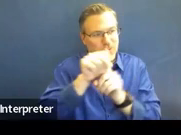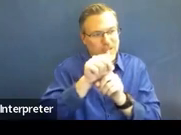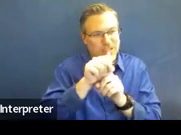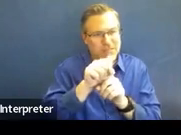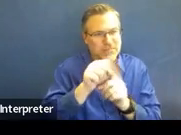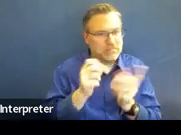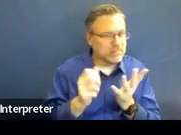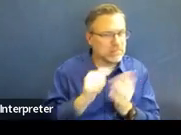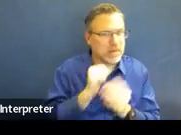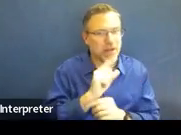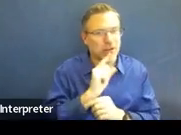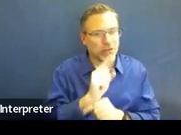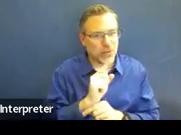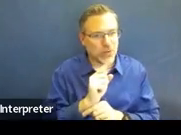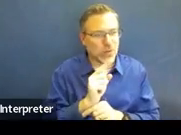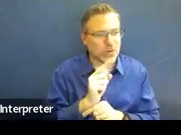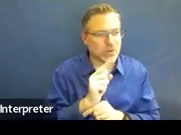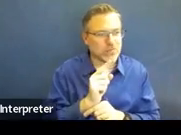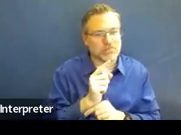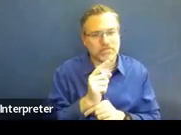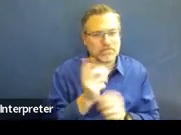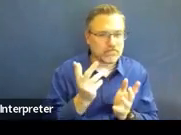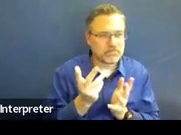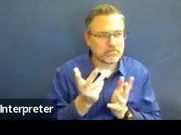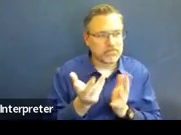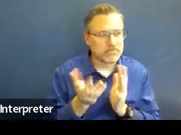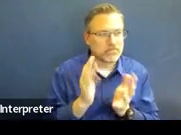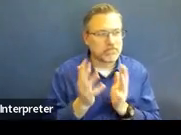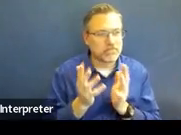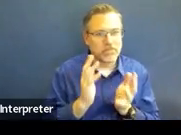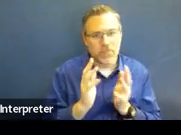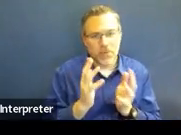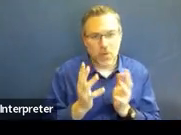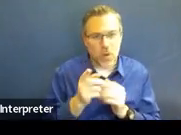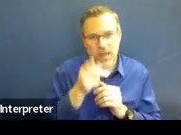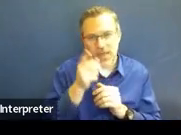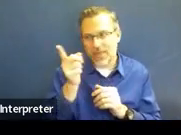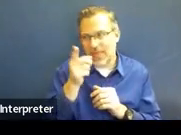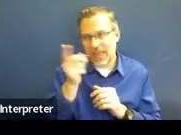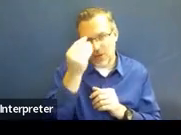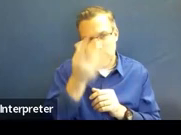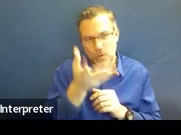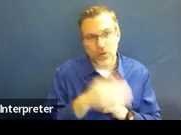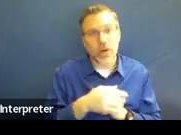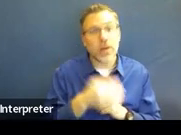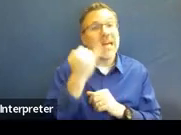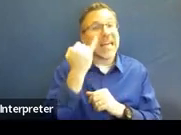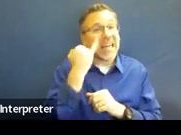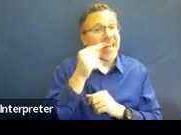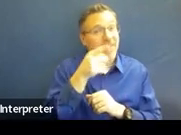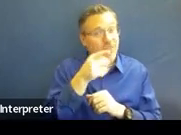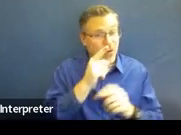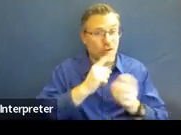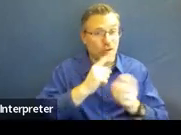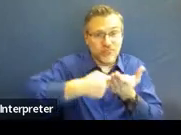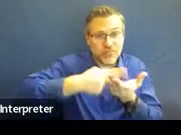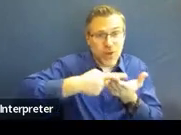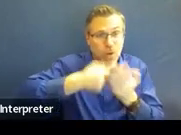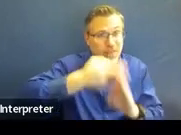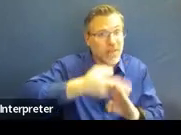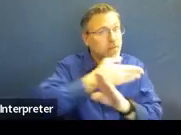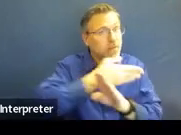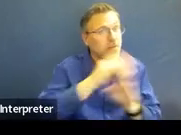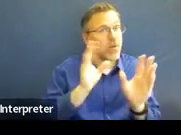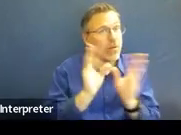conversation entailed and what they, you know, what they gave you. But if you talked to them prior to the meeting and